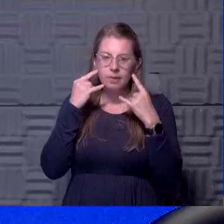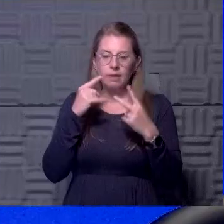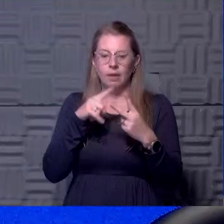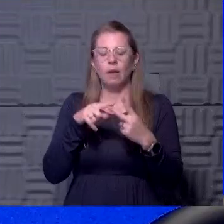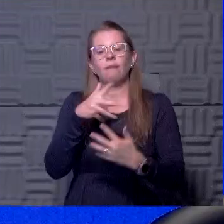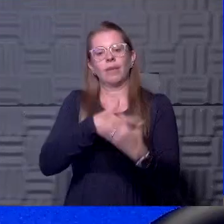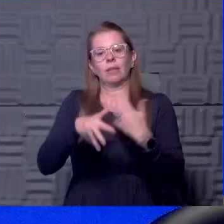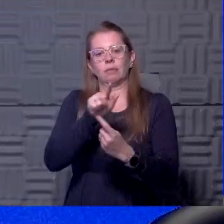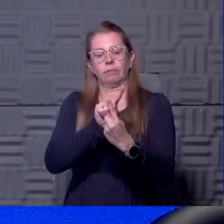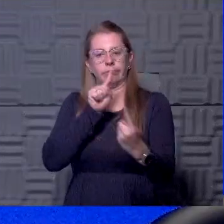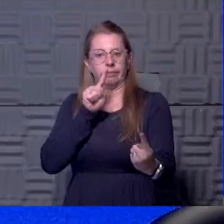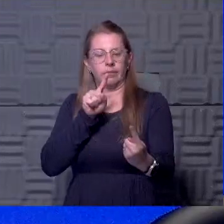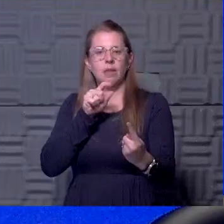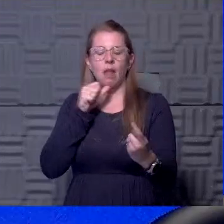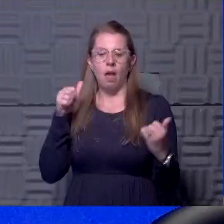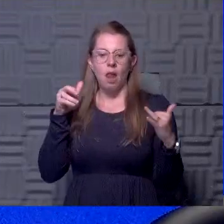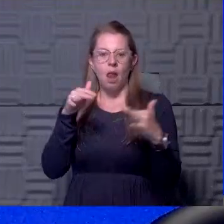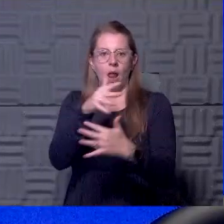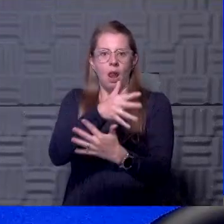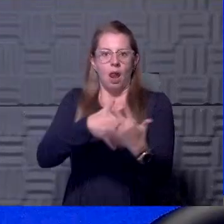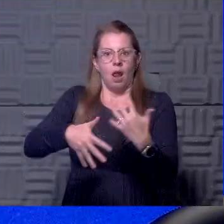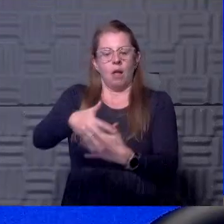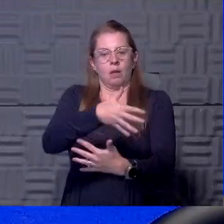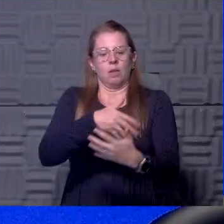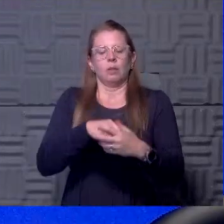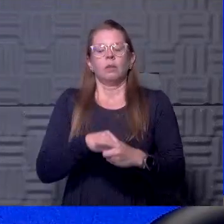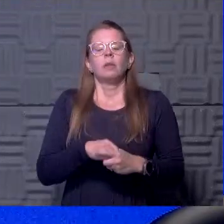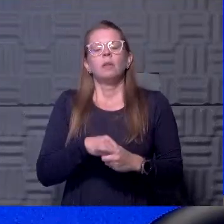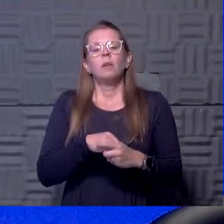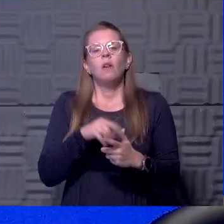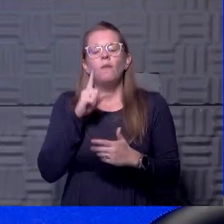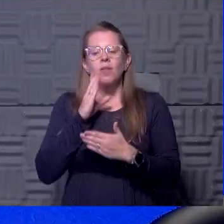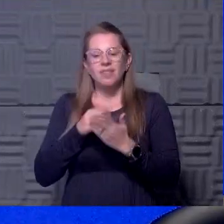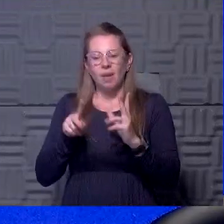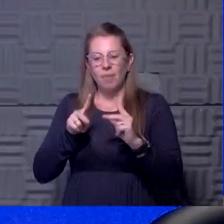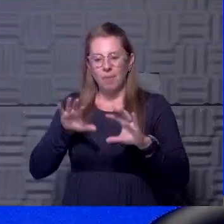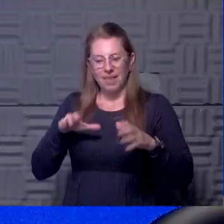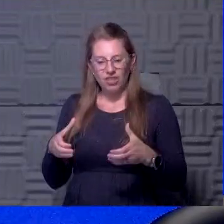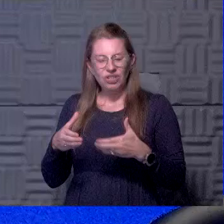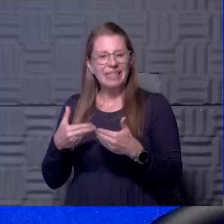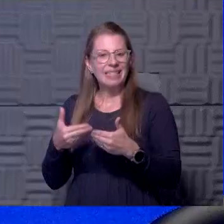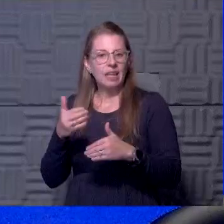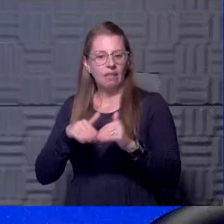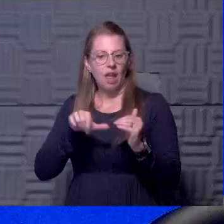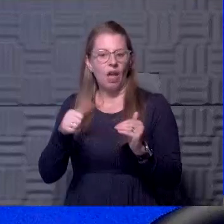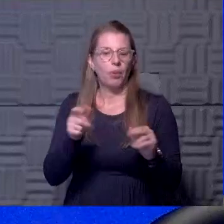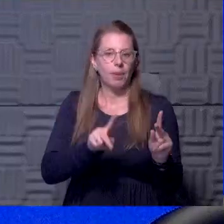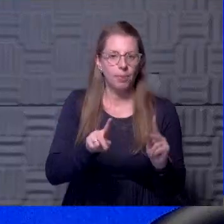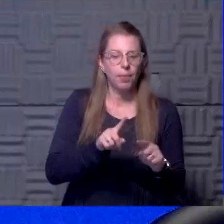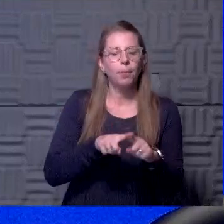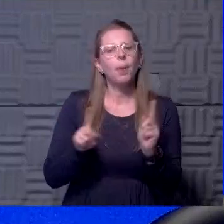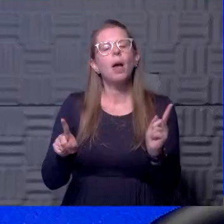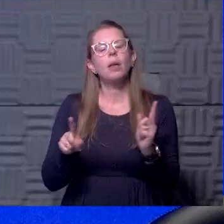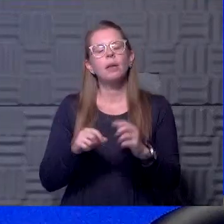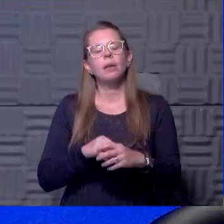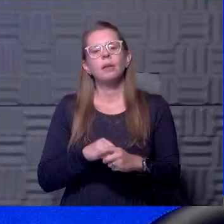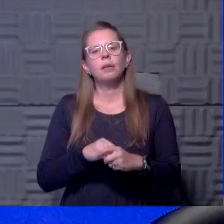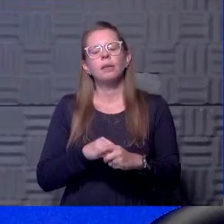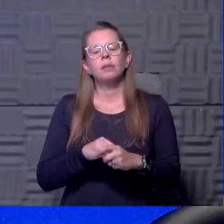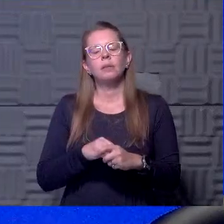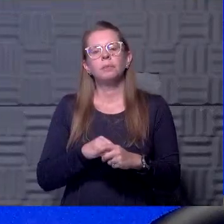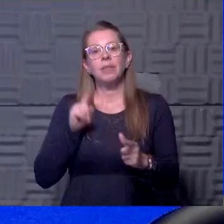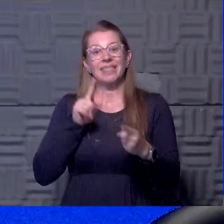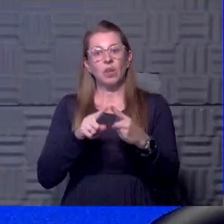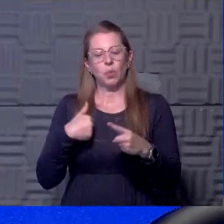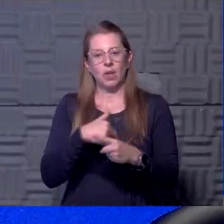physical distancing, not meeting in large groups. Um, certainly for some populations, that's a little bit easier than others, but that is the way that until